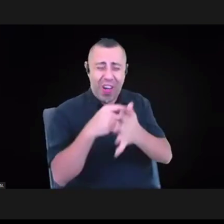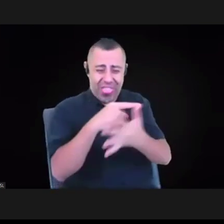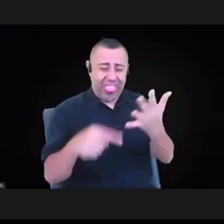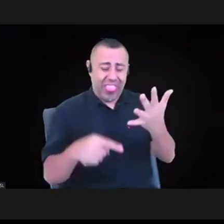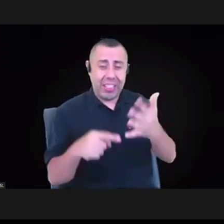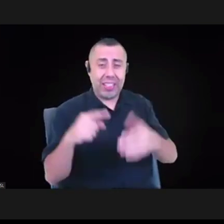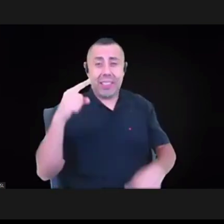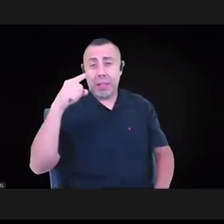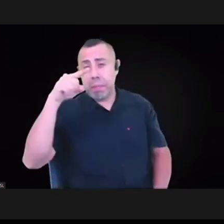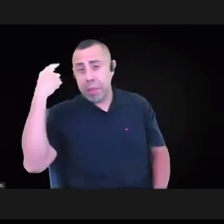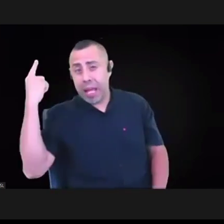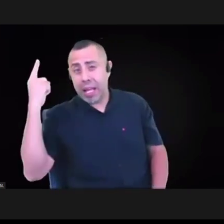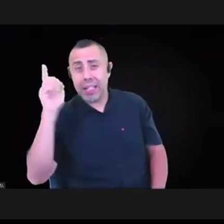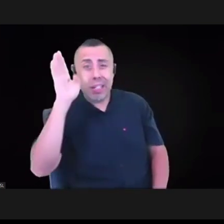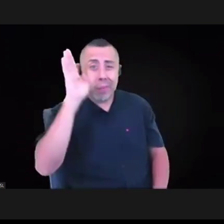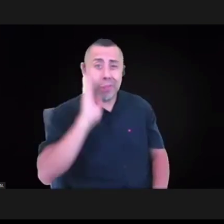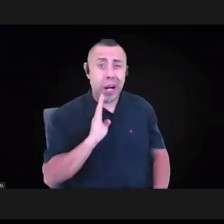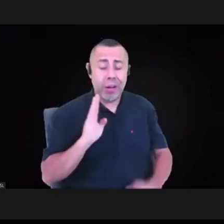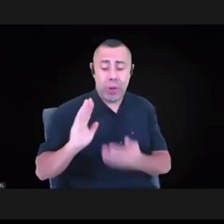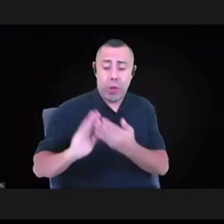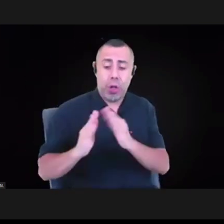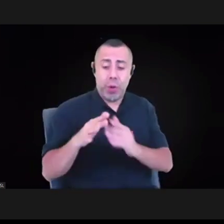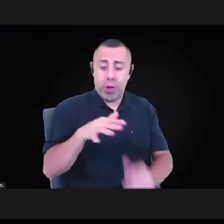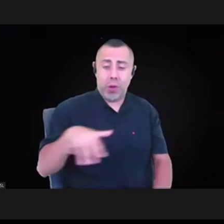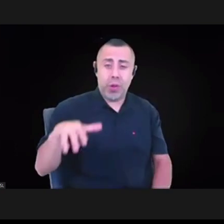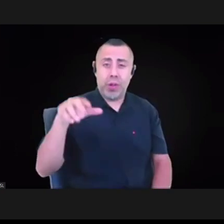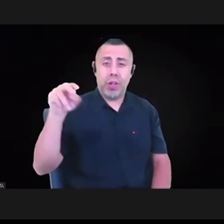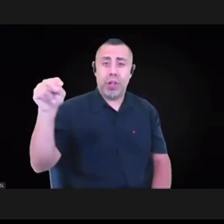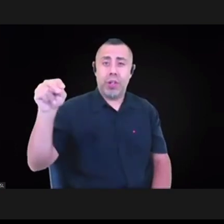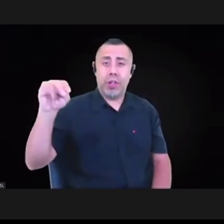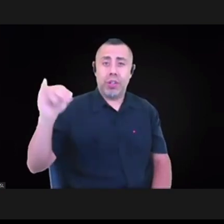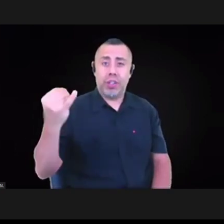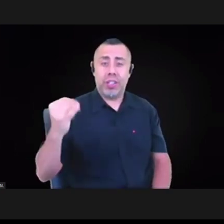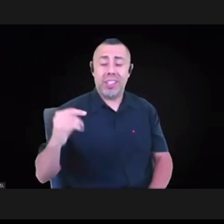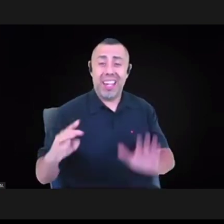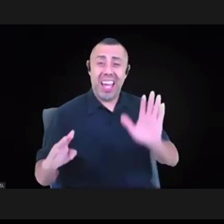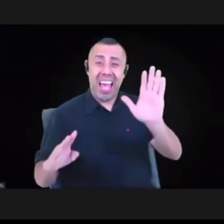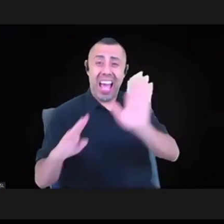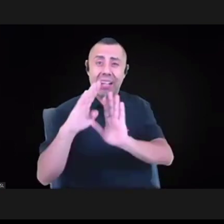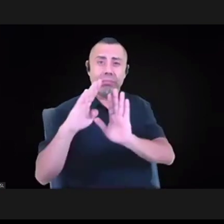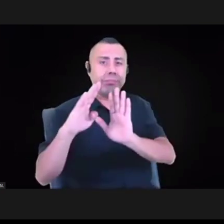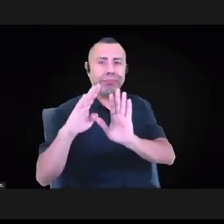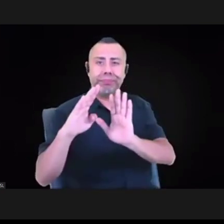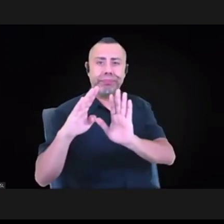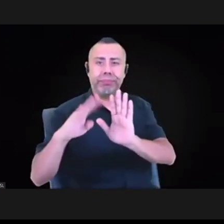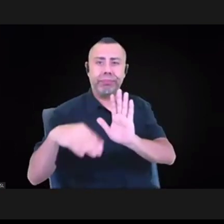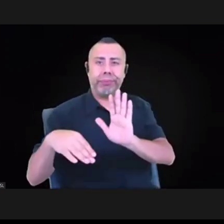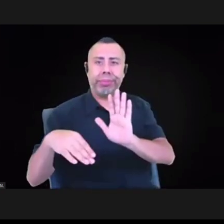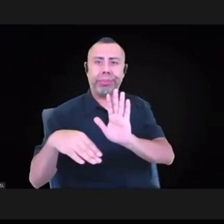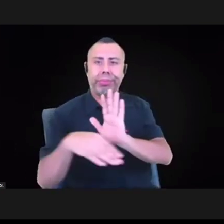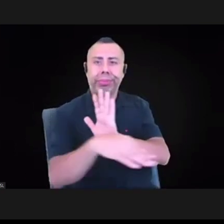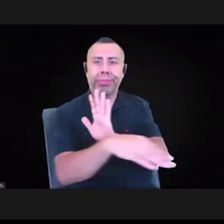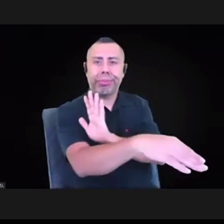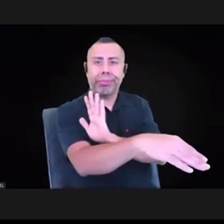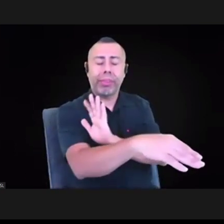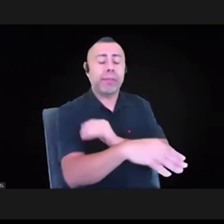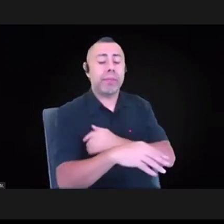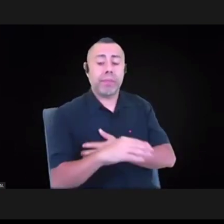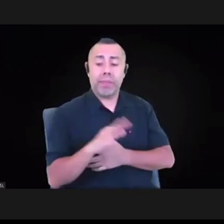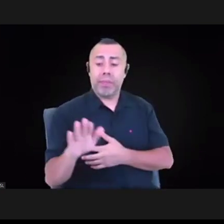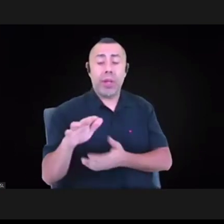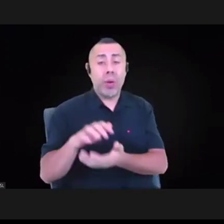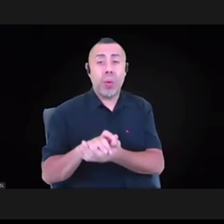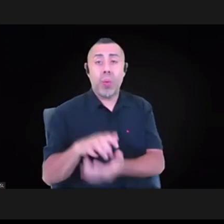New Jersey were not doing well at all. And the wealth gap is so severe. The average black